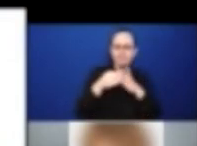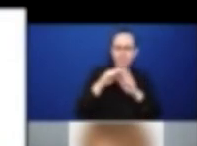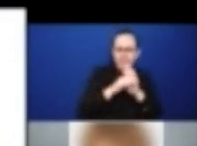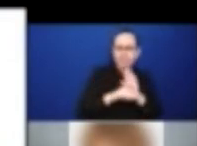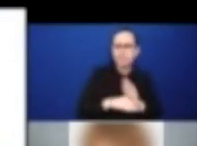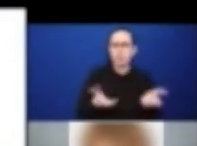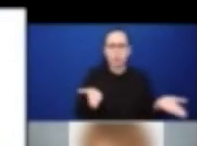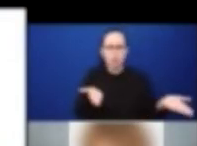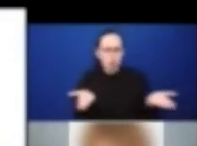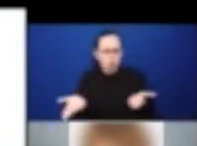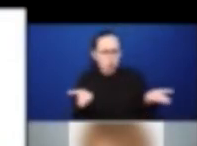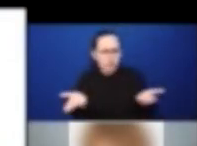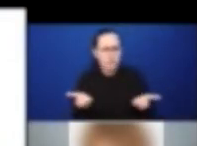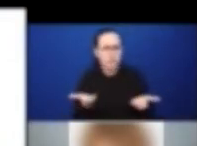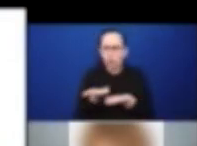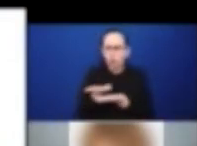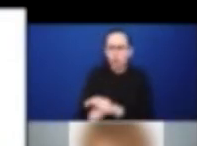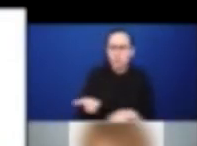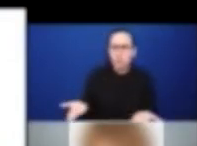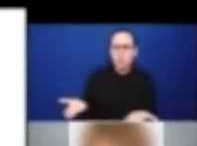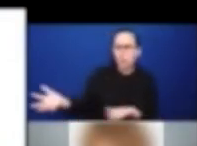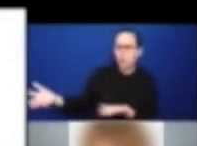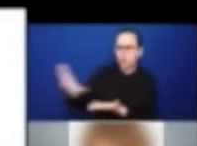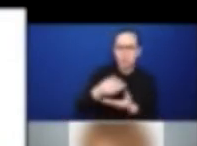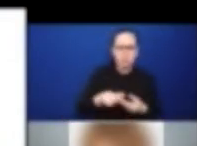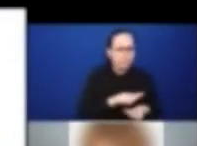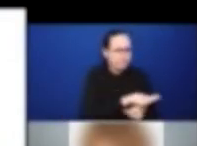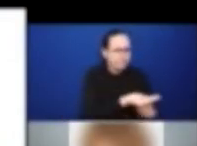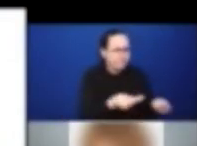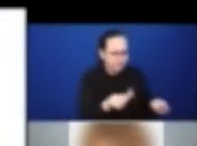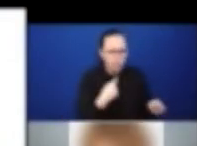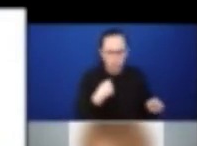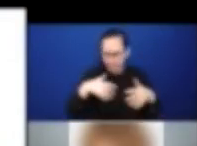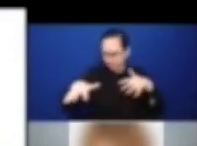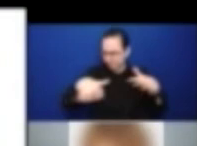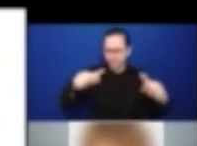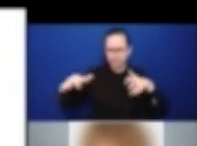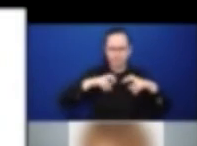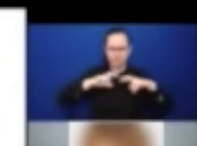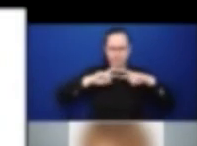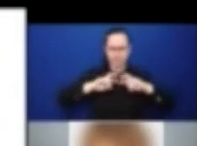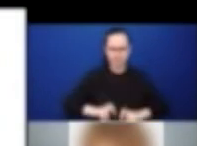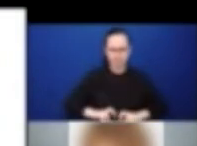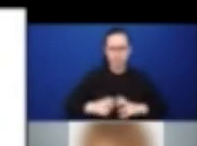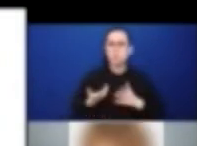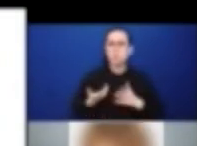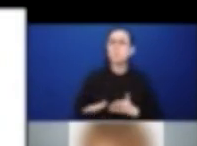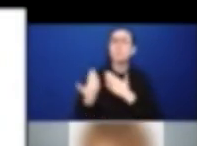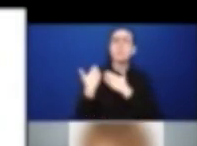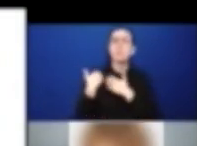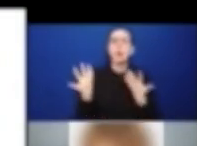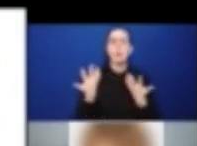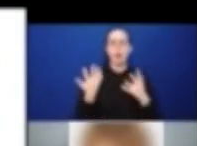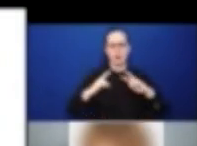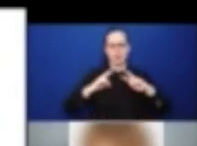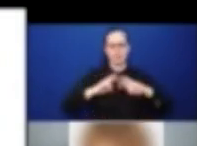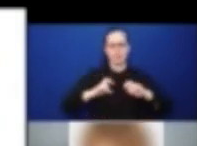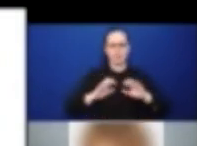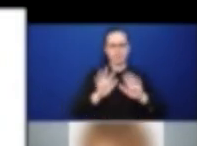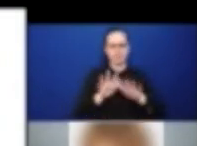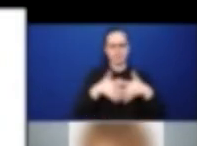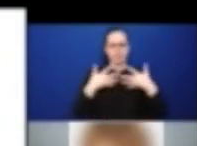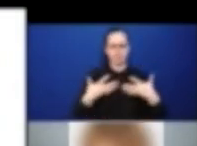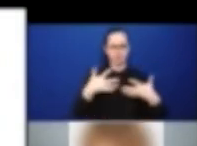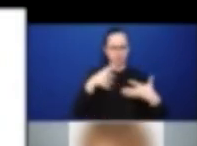What we use then, we created a mental health analytical framework using our word stat and tax mining techniques.